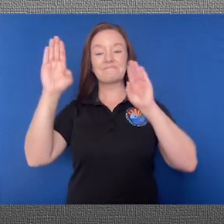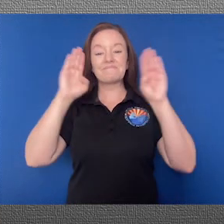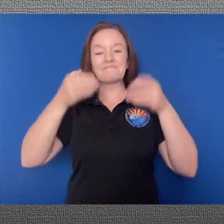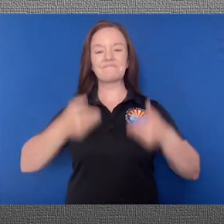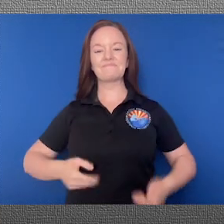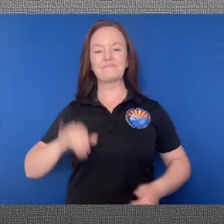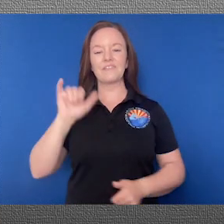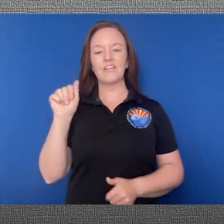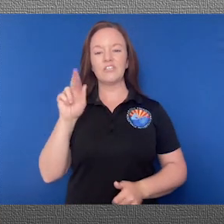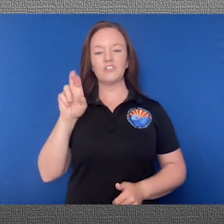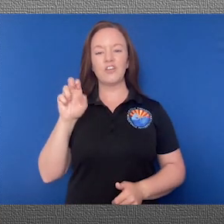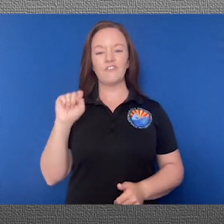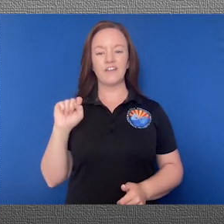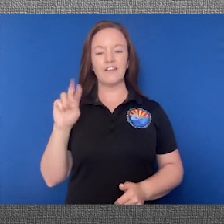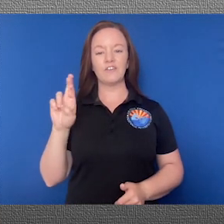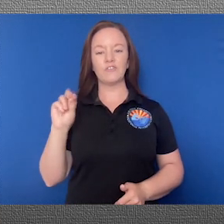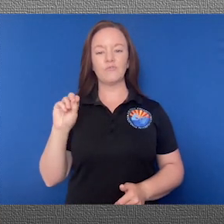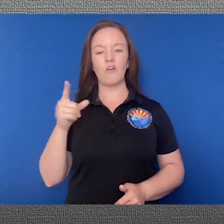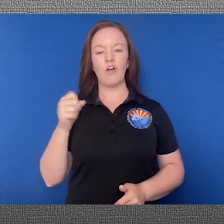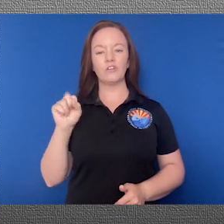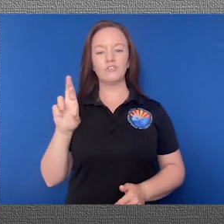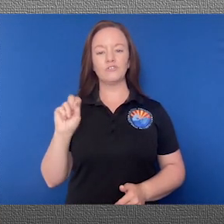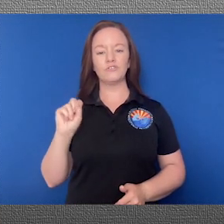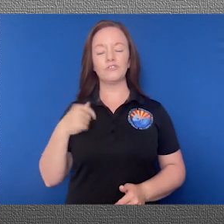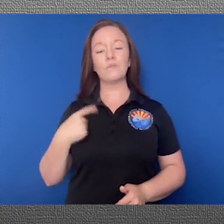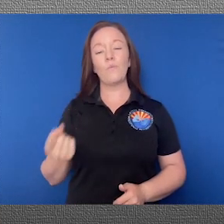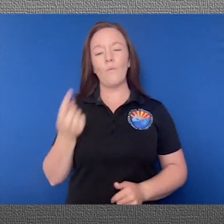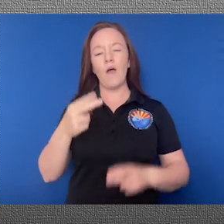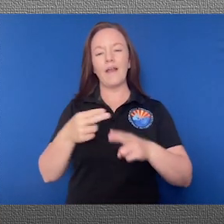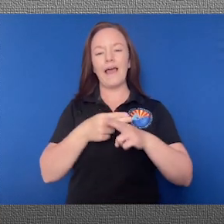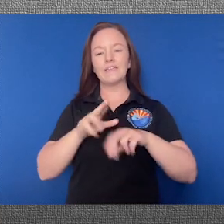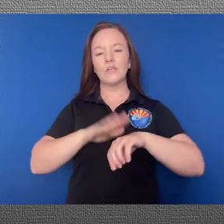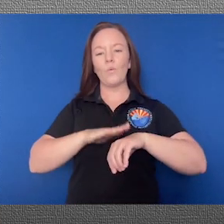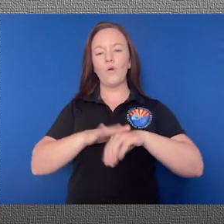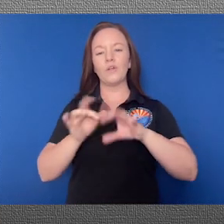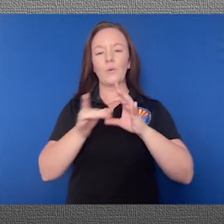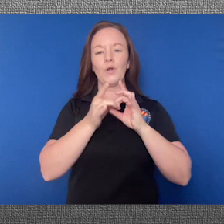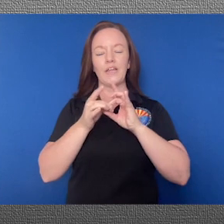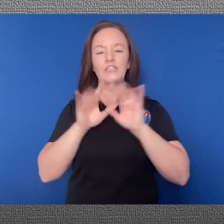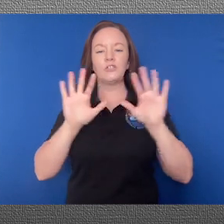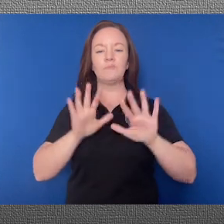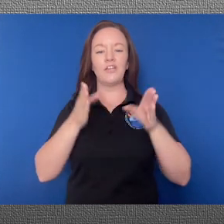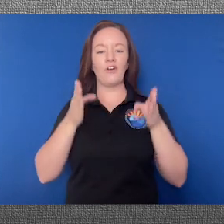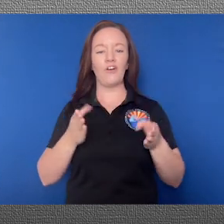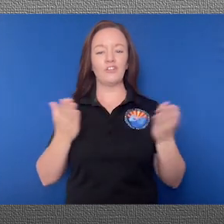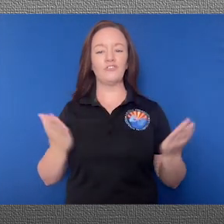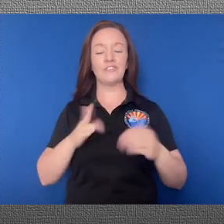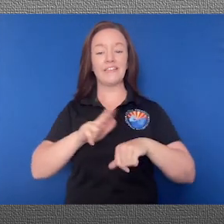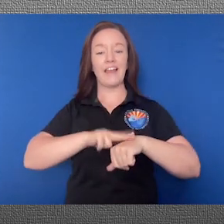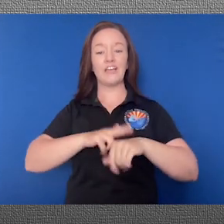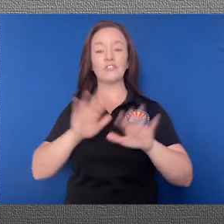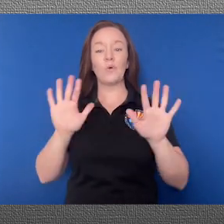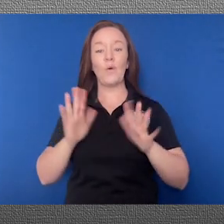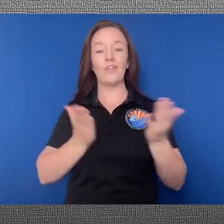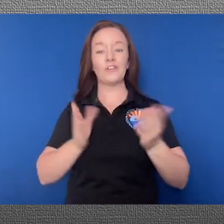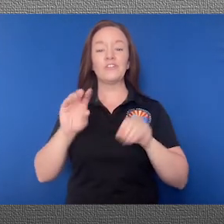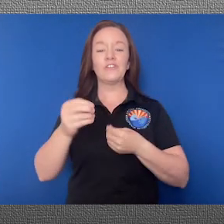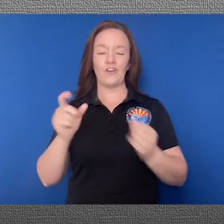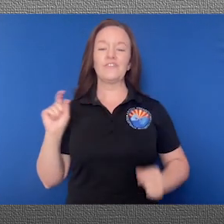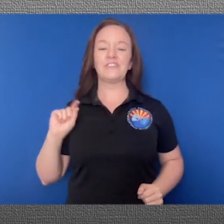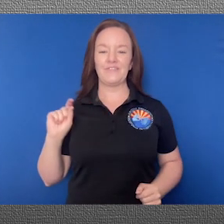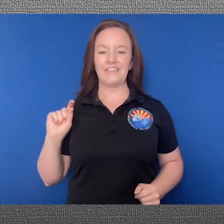Hello everyone, my name is Jarrett Rogers and I'm one of the Acting Warning Coordination Meteorologists here at the National Weather Service office in Phoenix.